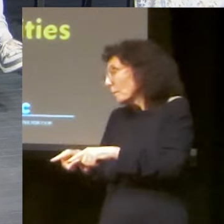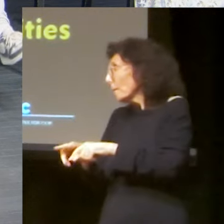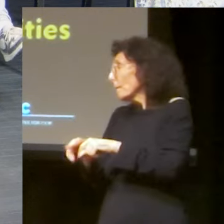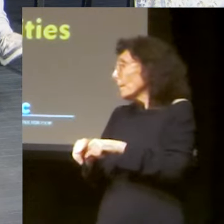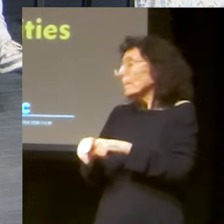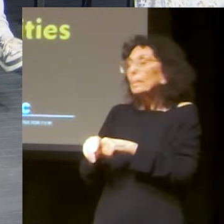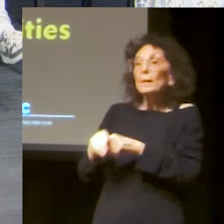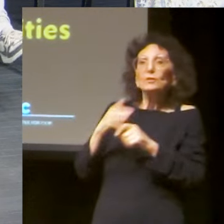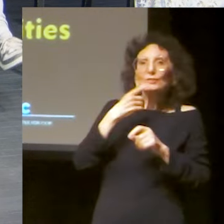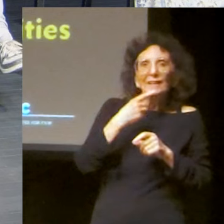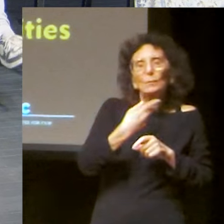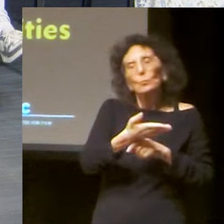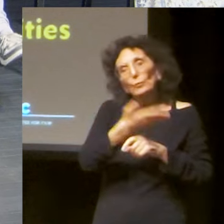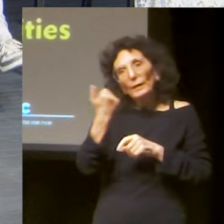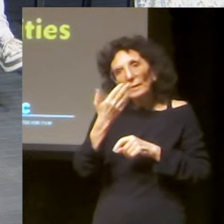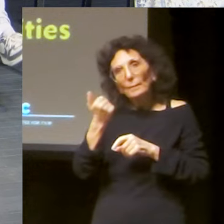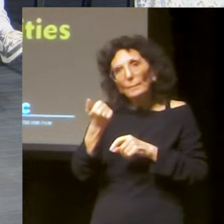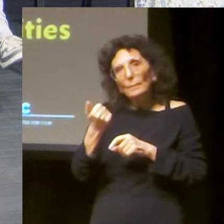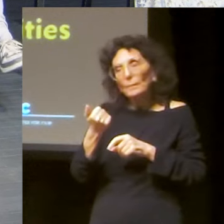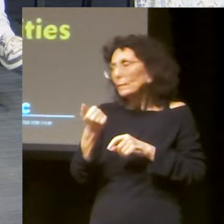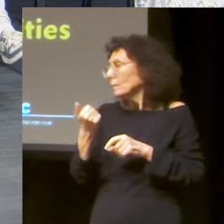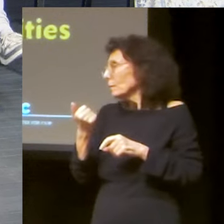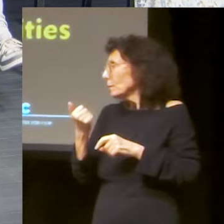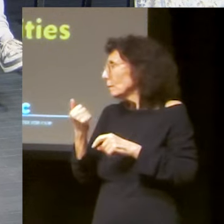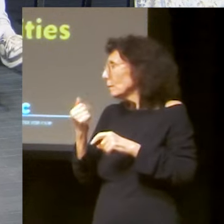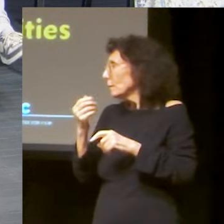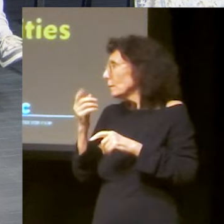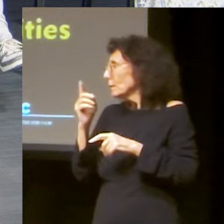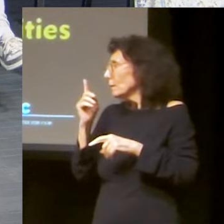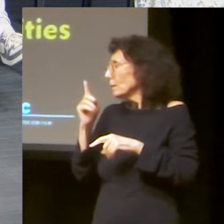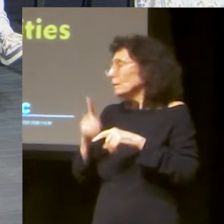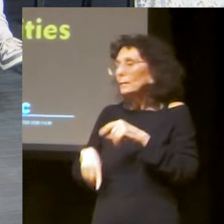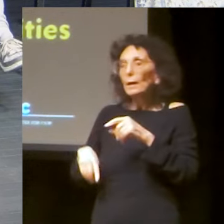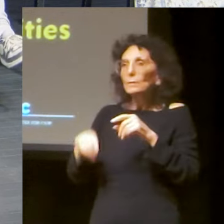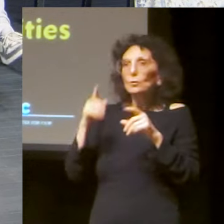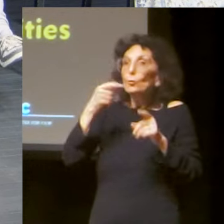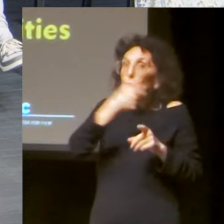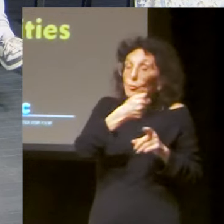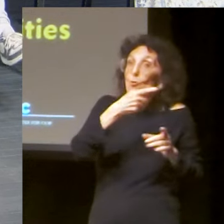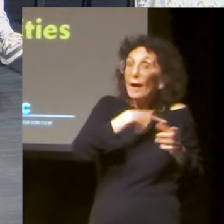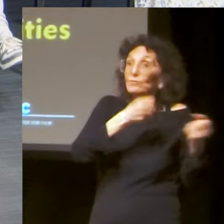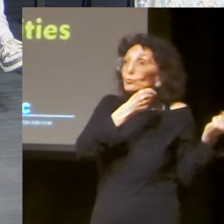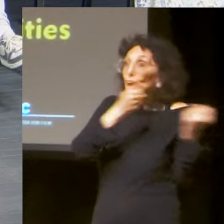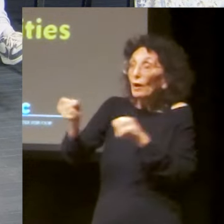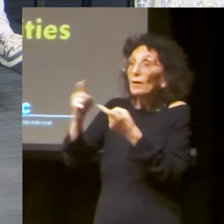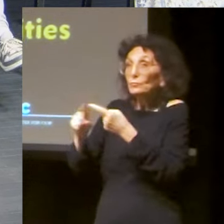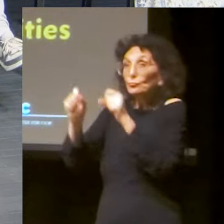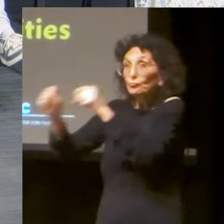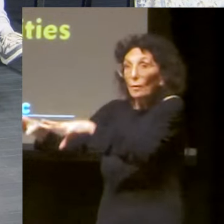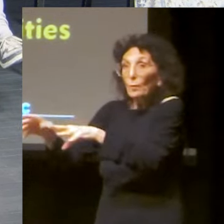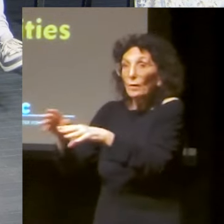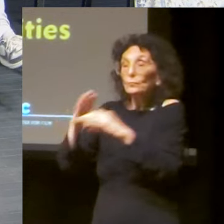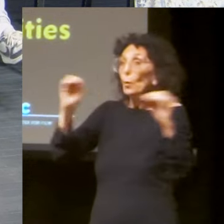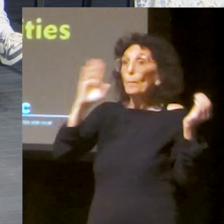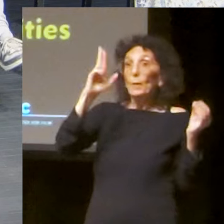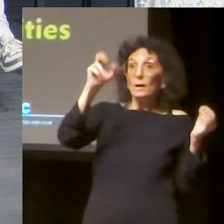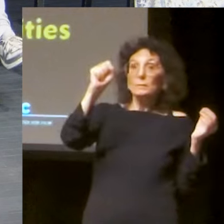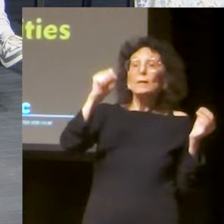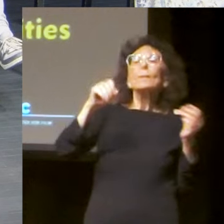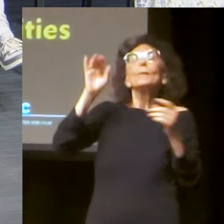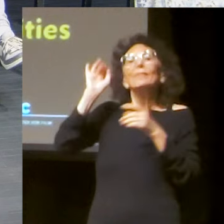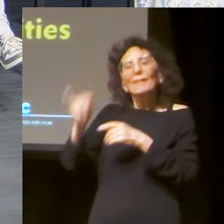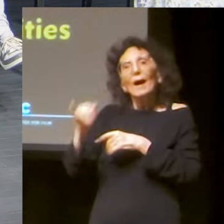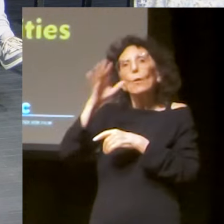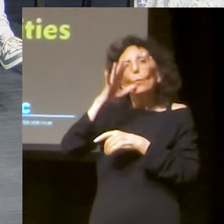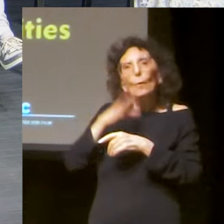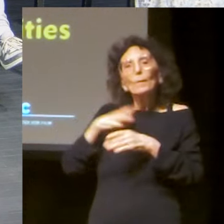keep him a couple of hours. I said, really? She said, yeah. So off the books, she would tell me, bring him in.